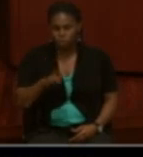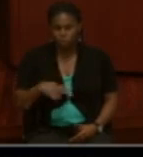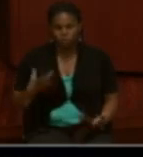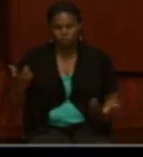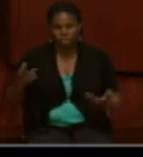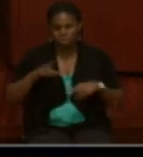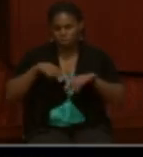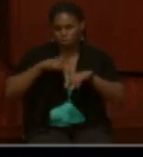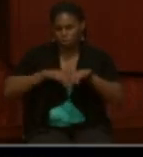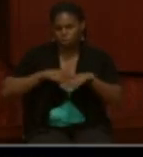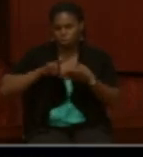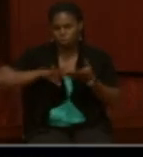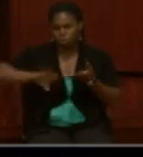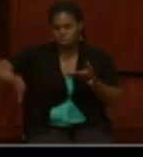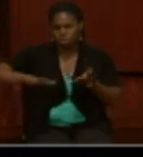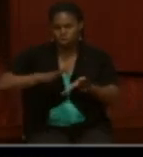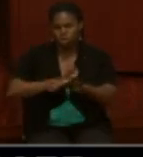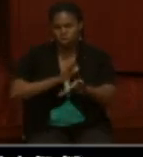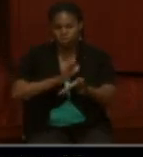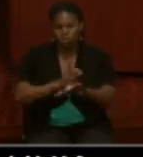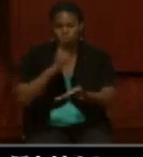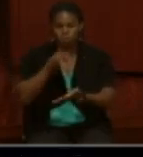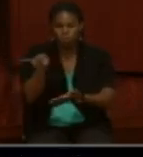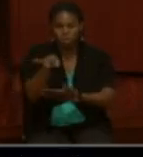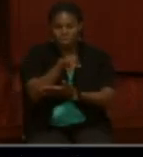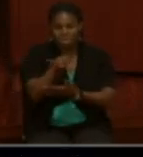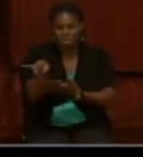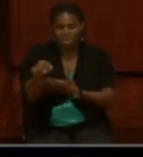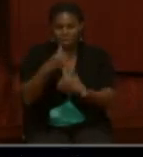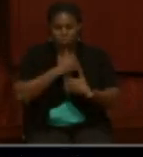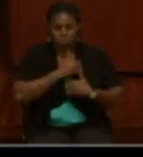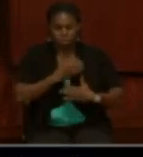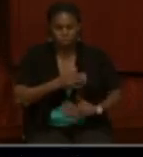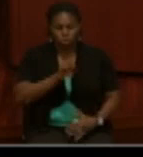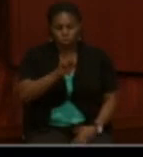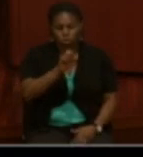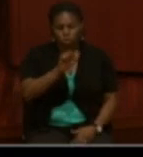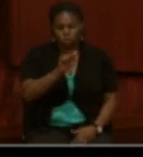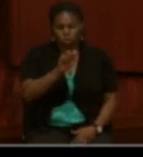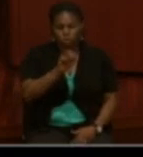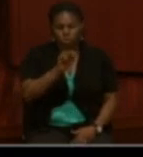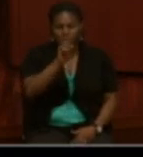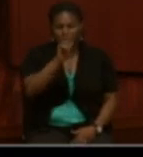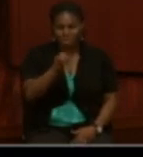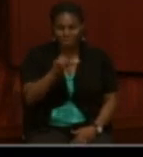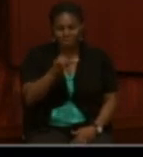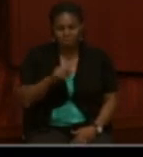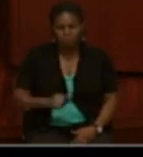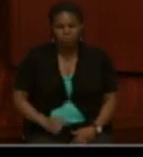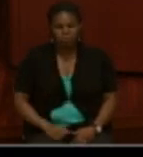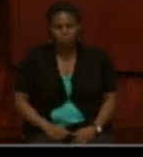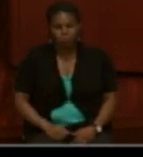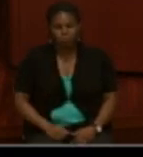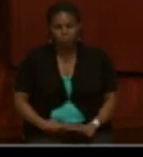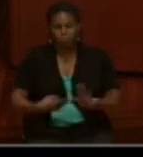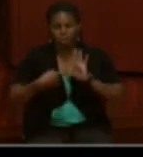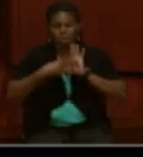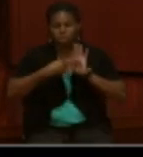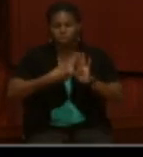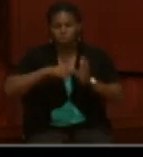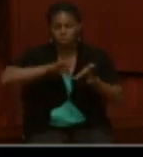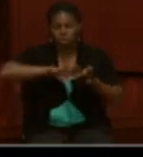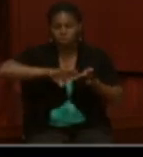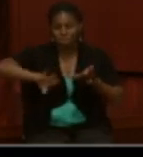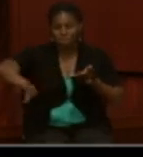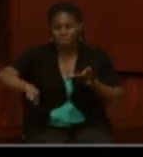paper. Again, for the same soldier. This is Sandy Willis and the fourth U.S. Colored Heavy Artillery showing he was discharged